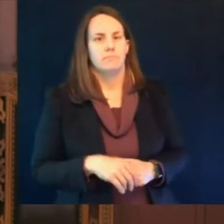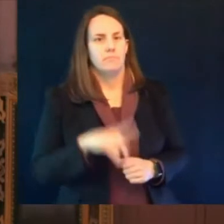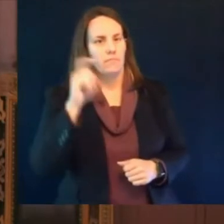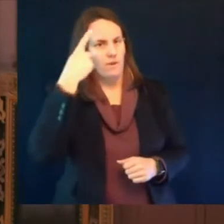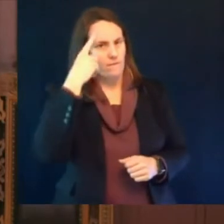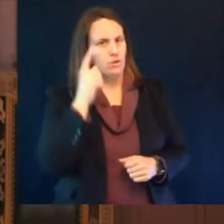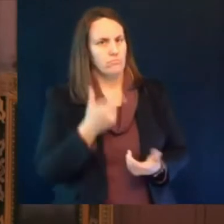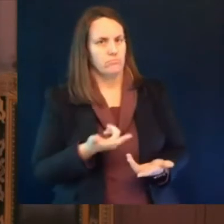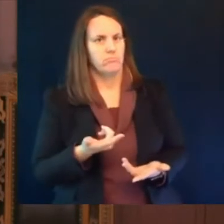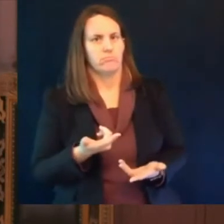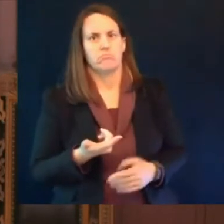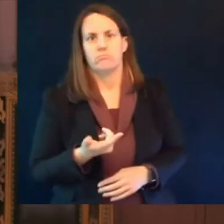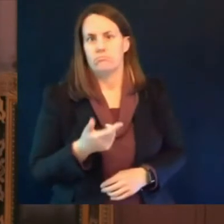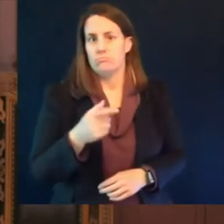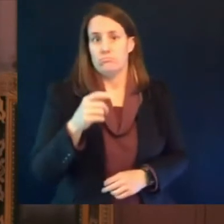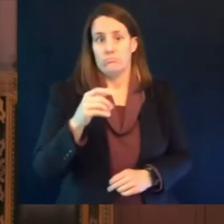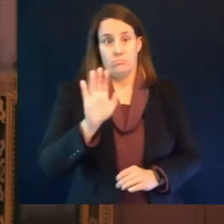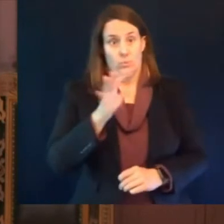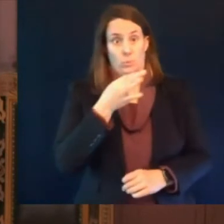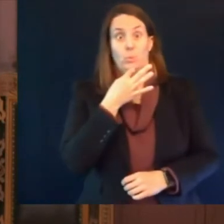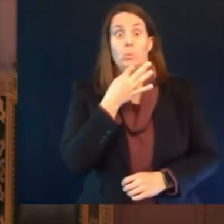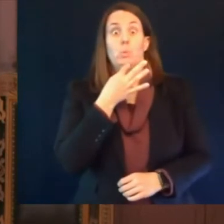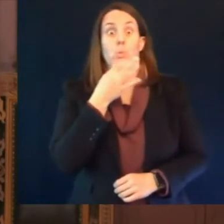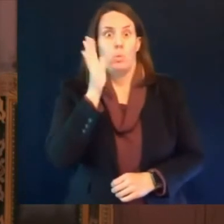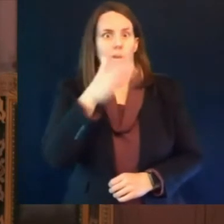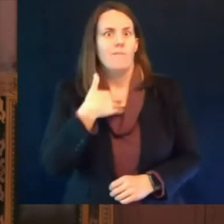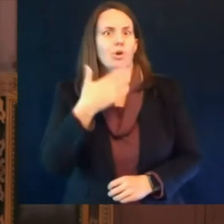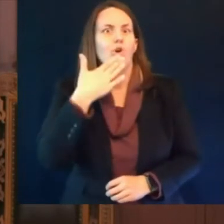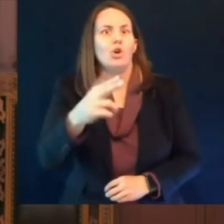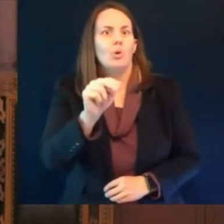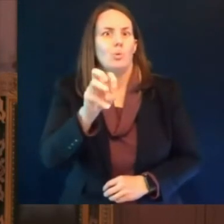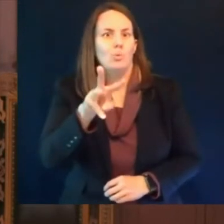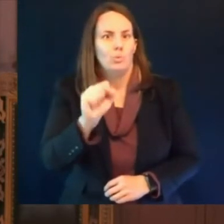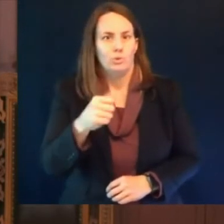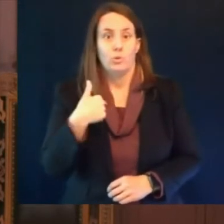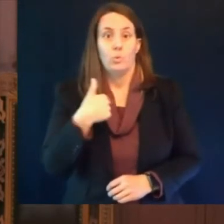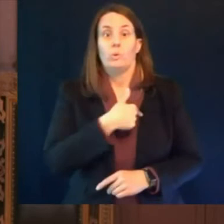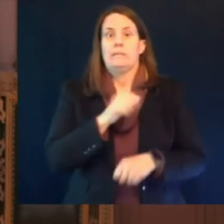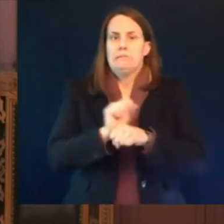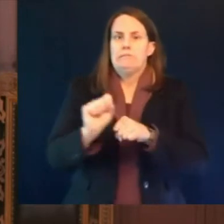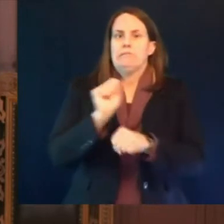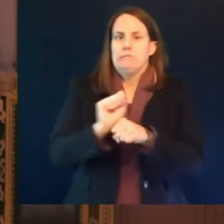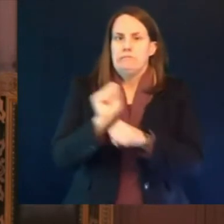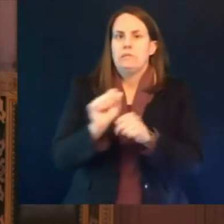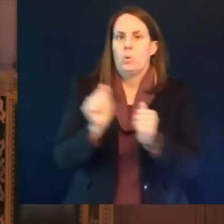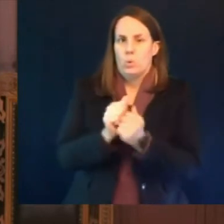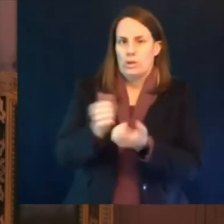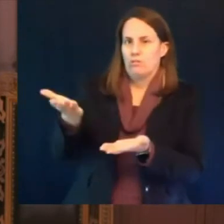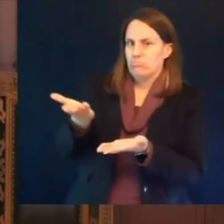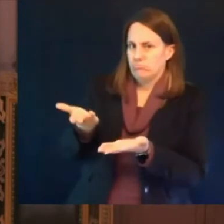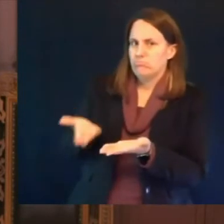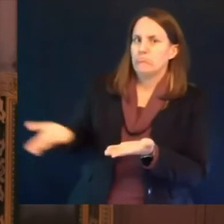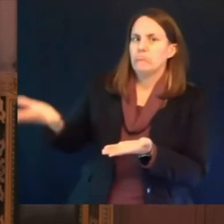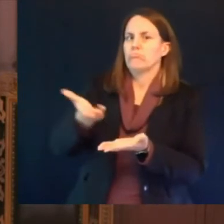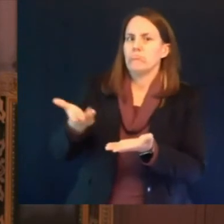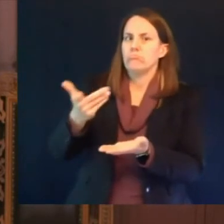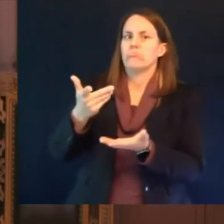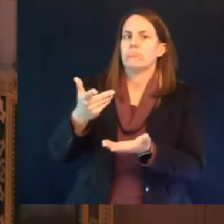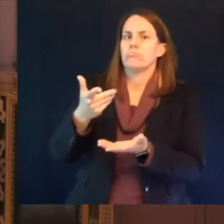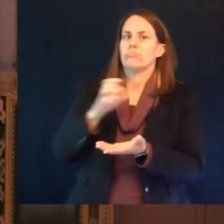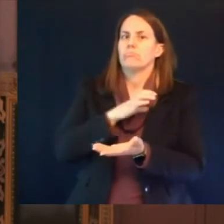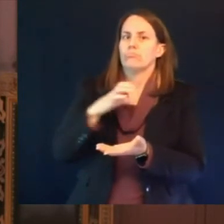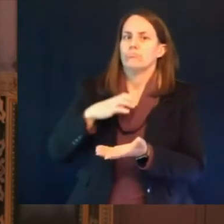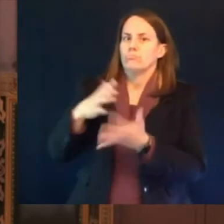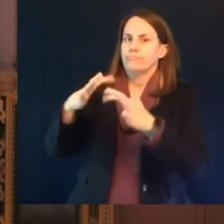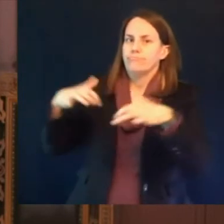in the near future so yes we've been working with them uh to find a uh a workaround and so we will